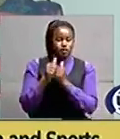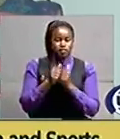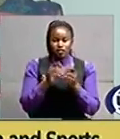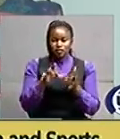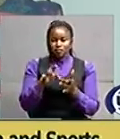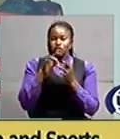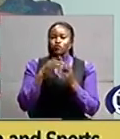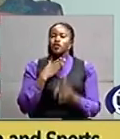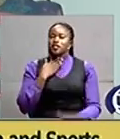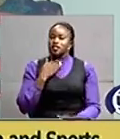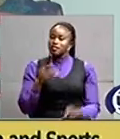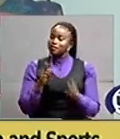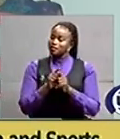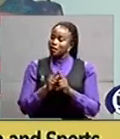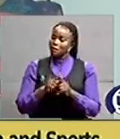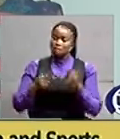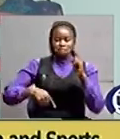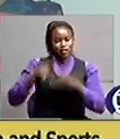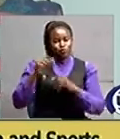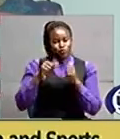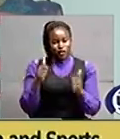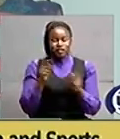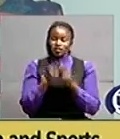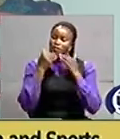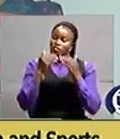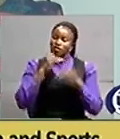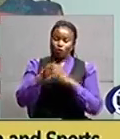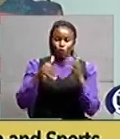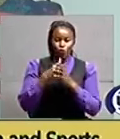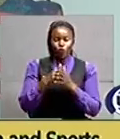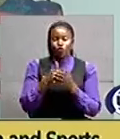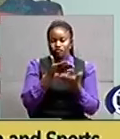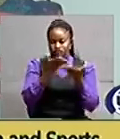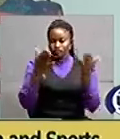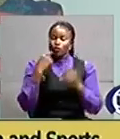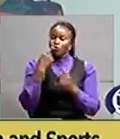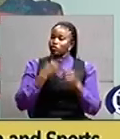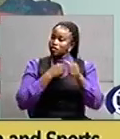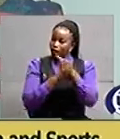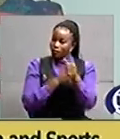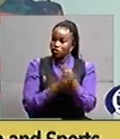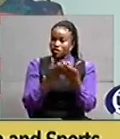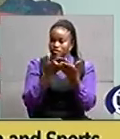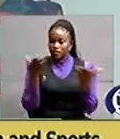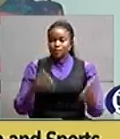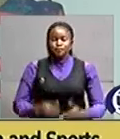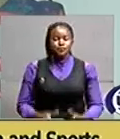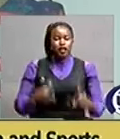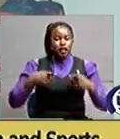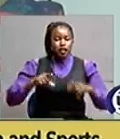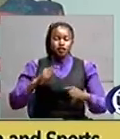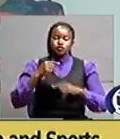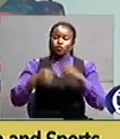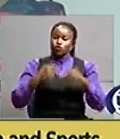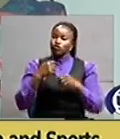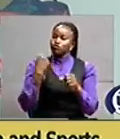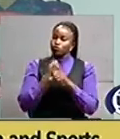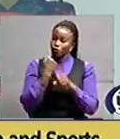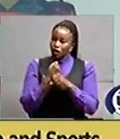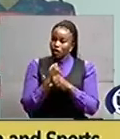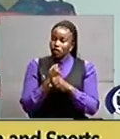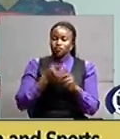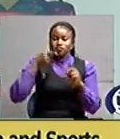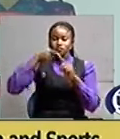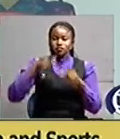made it, and thank all those who supported them. Let us continue to work towards leaving